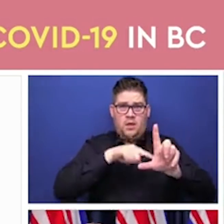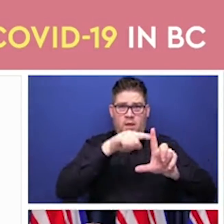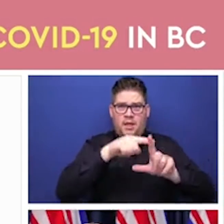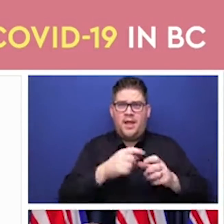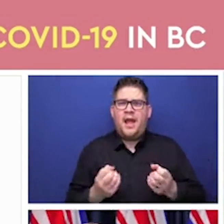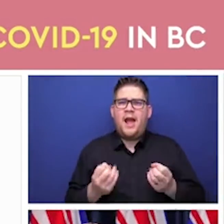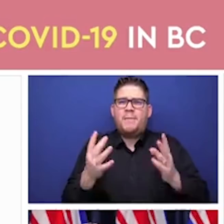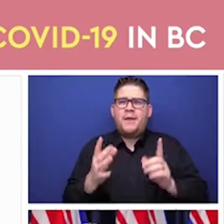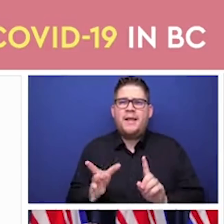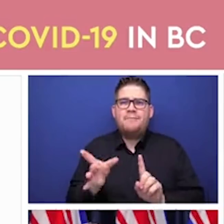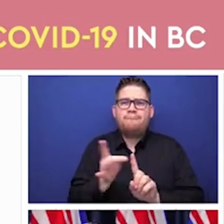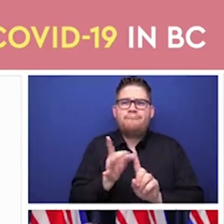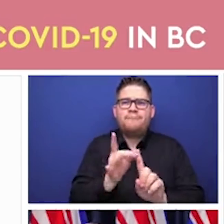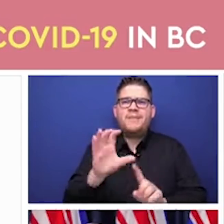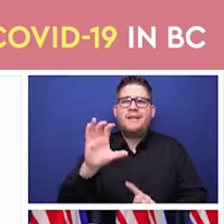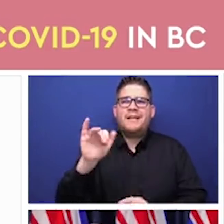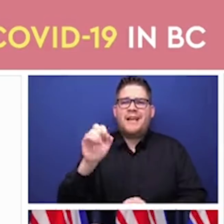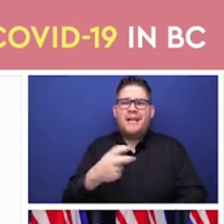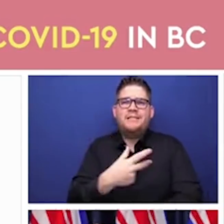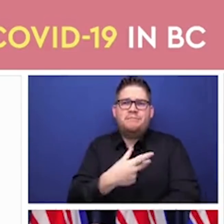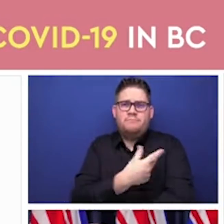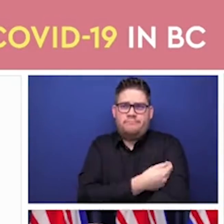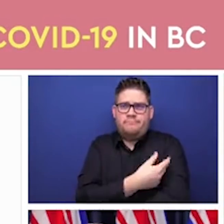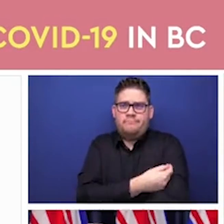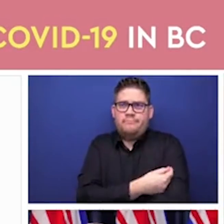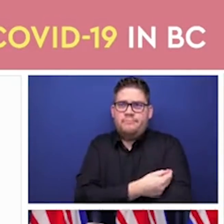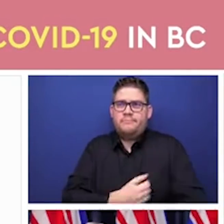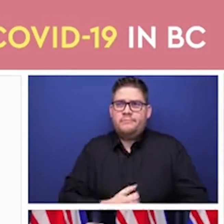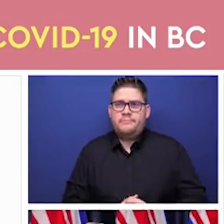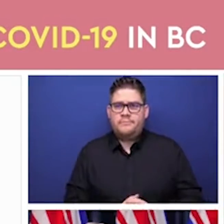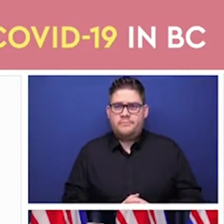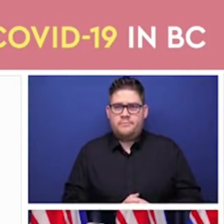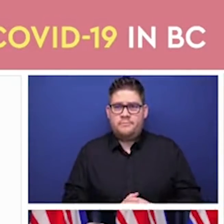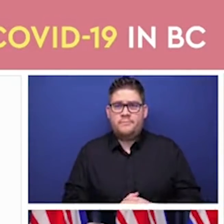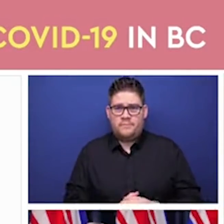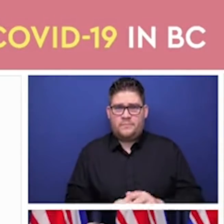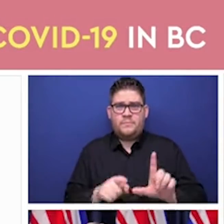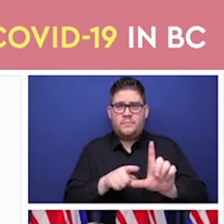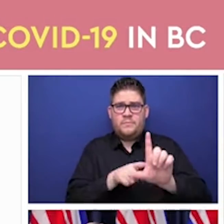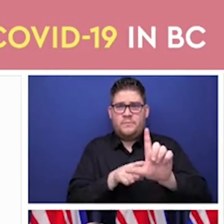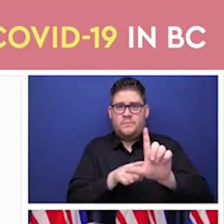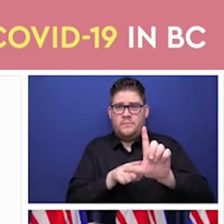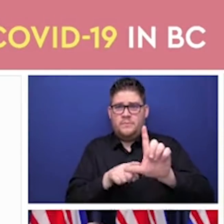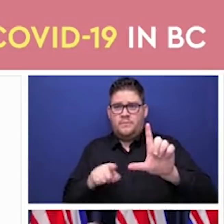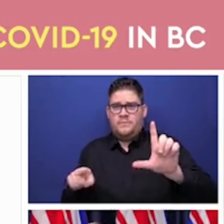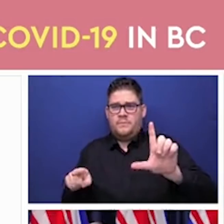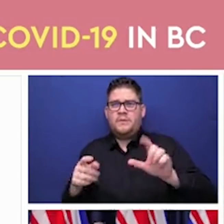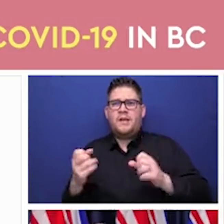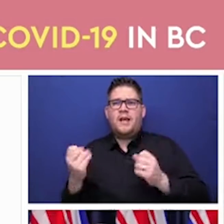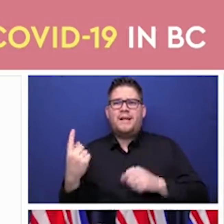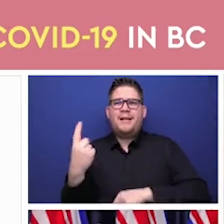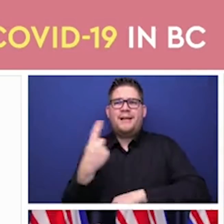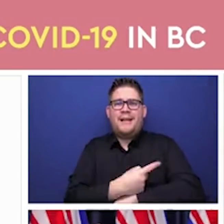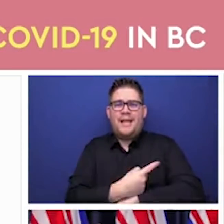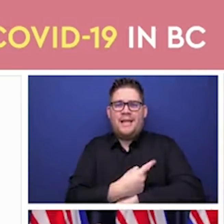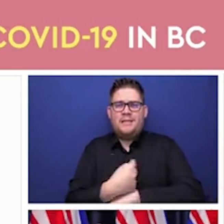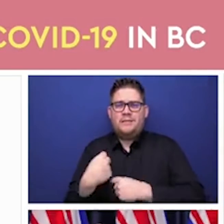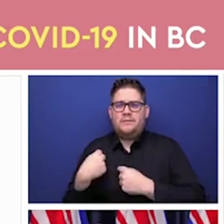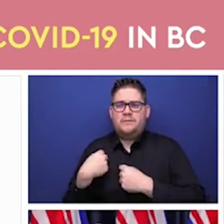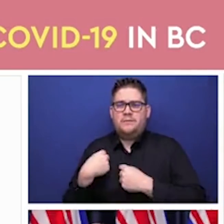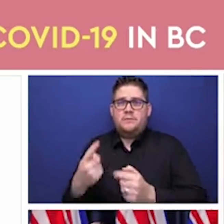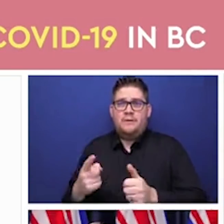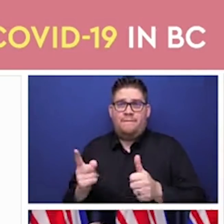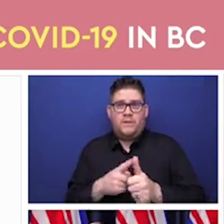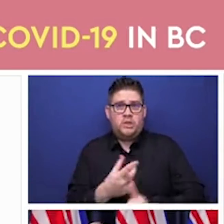days after someone has got vaccinated. And when we looked at all the residents of long-term care that had been vaccinated and then tracked